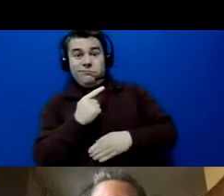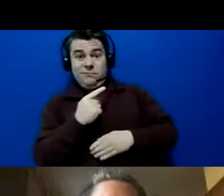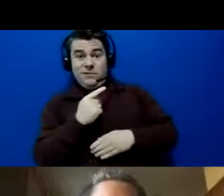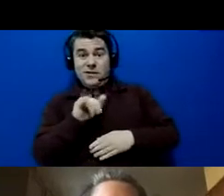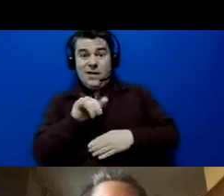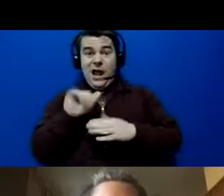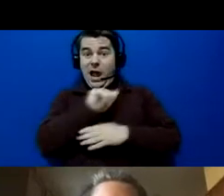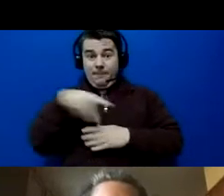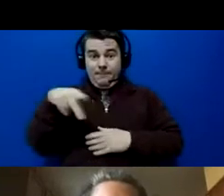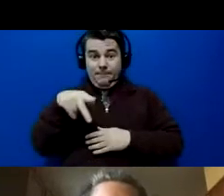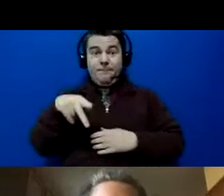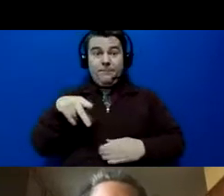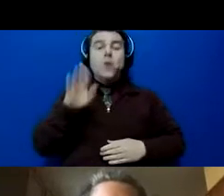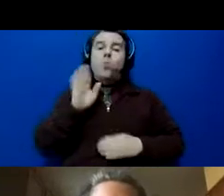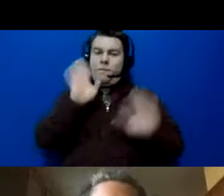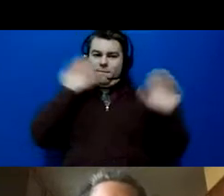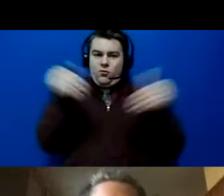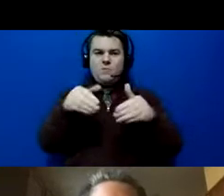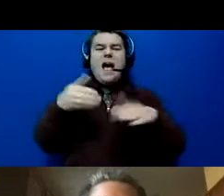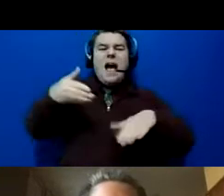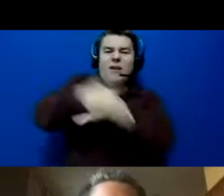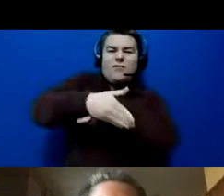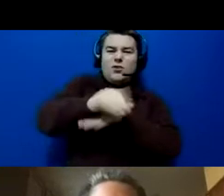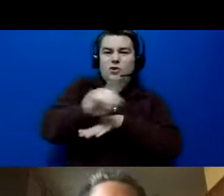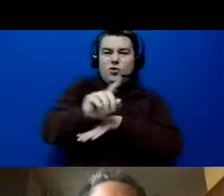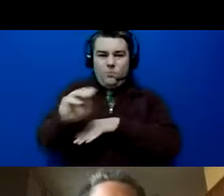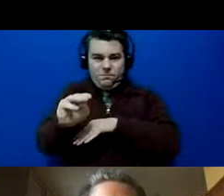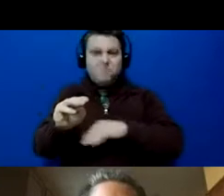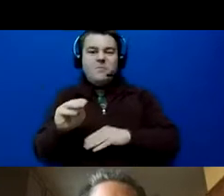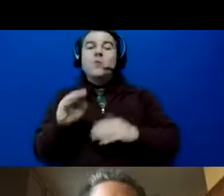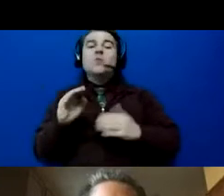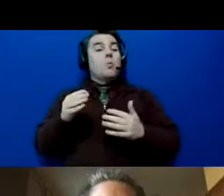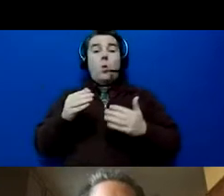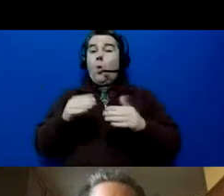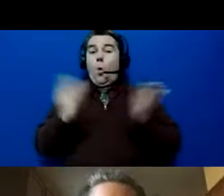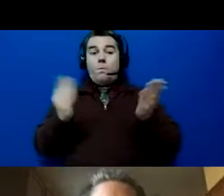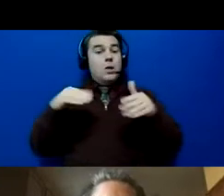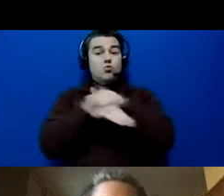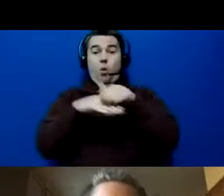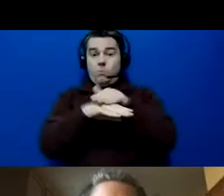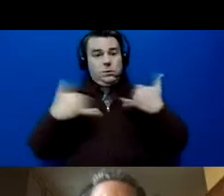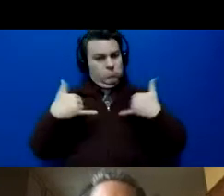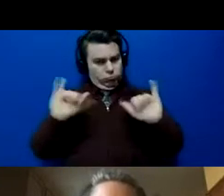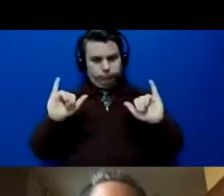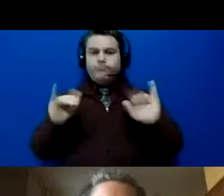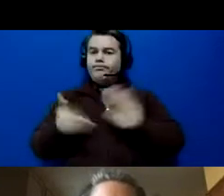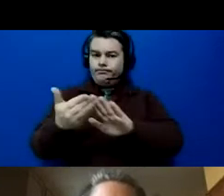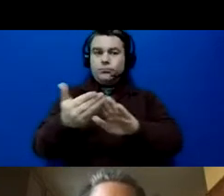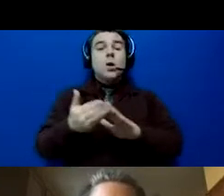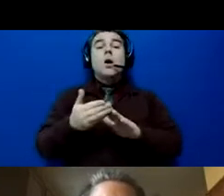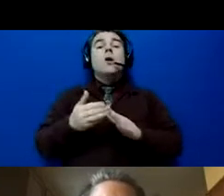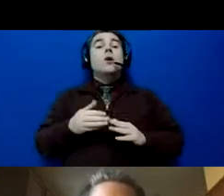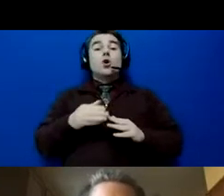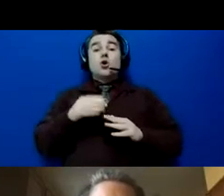And our training is going to be on that after our zoom. So that open enrollment is still open. Leaders retreat contest is